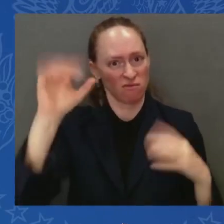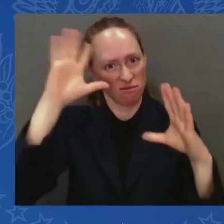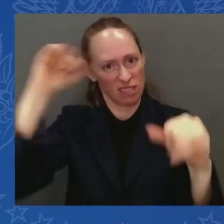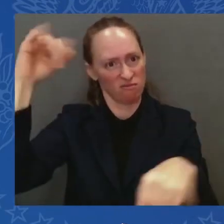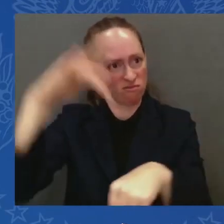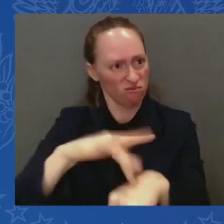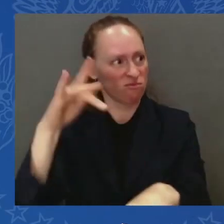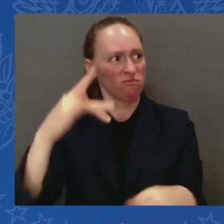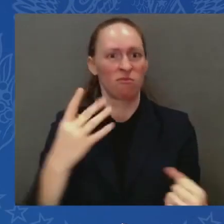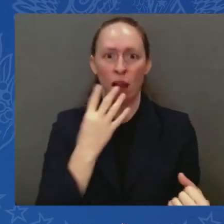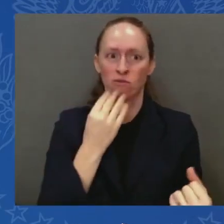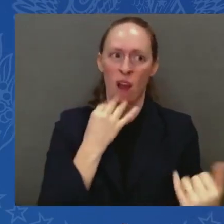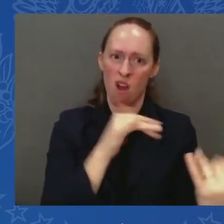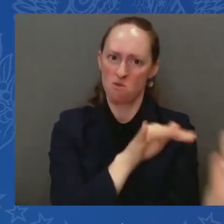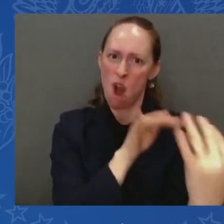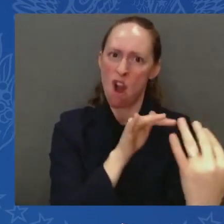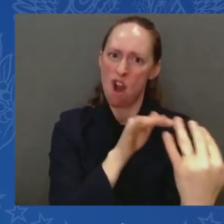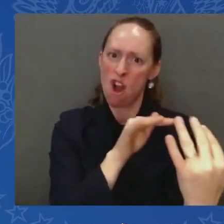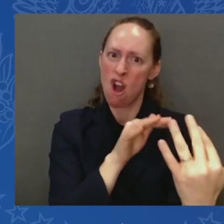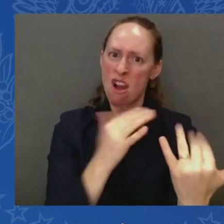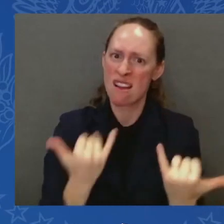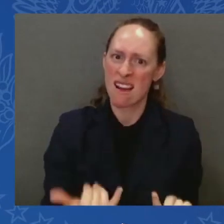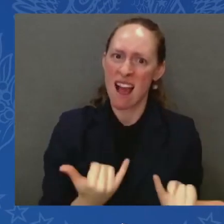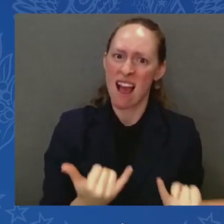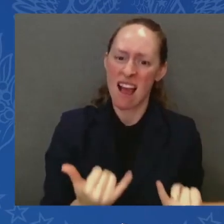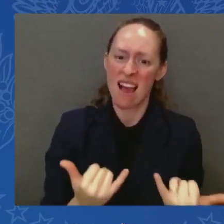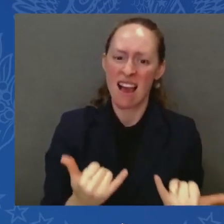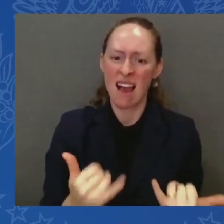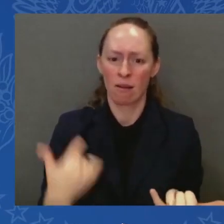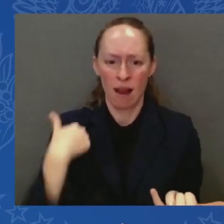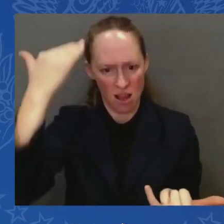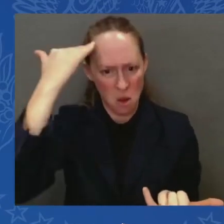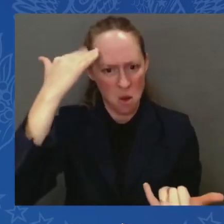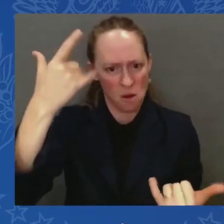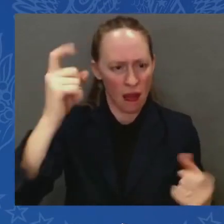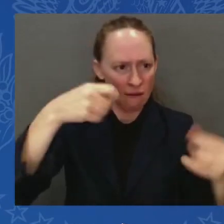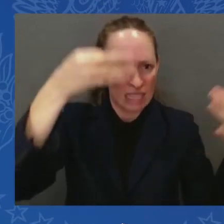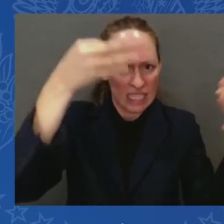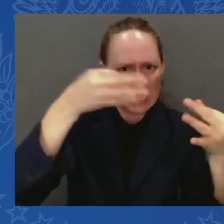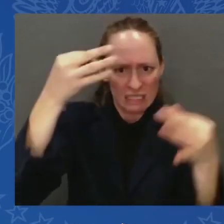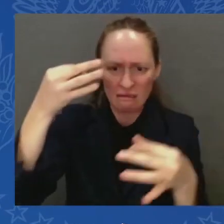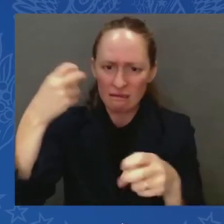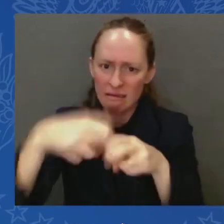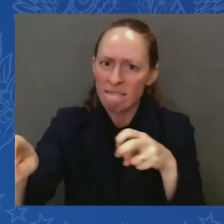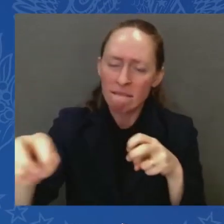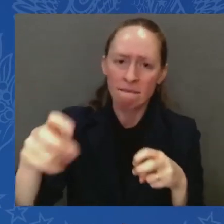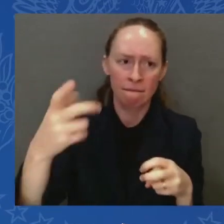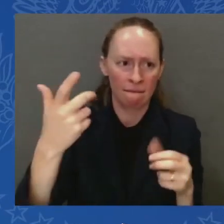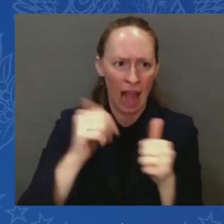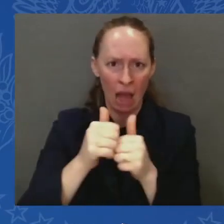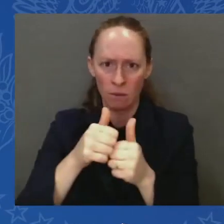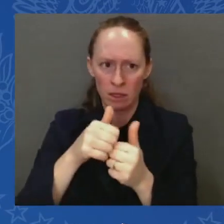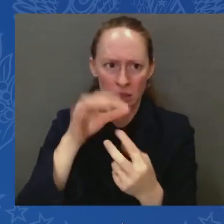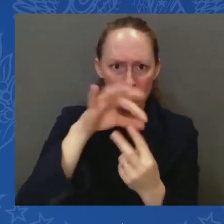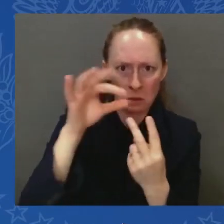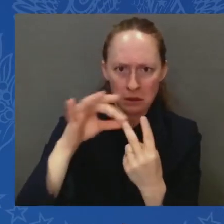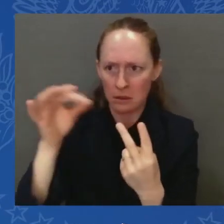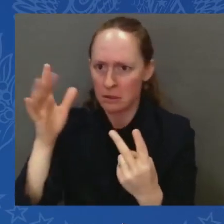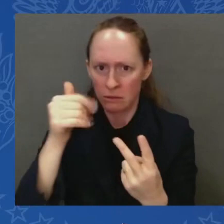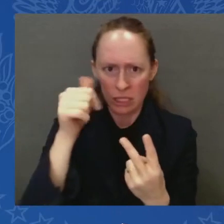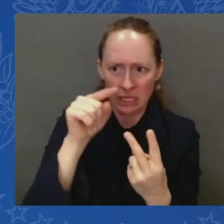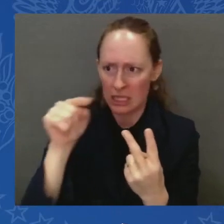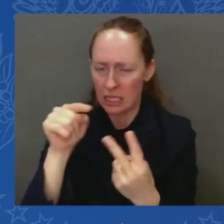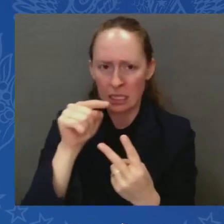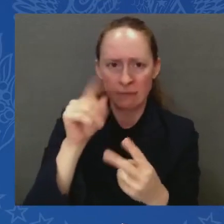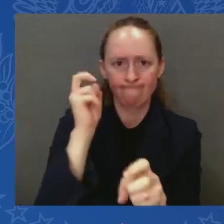very hard questions. It requires clarity about the objectives and an honest assessment about whether